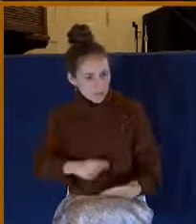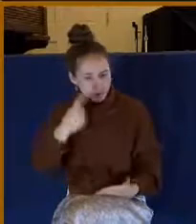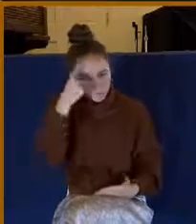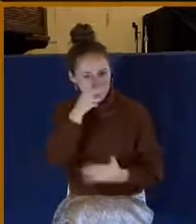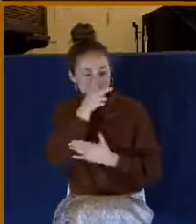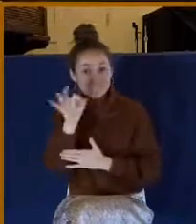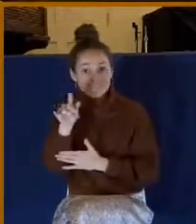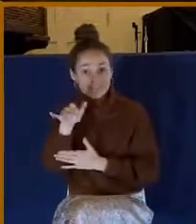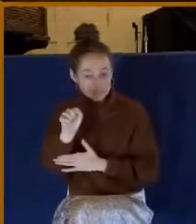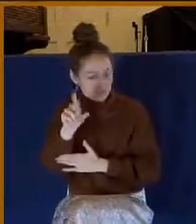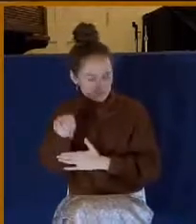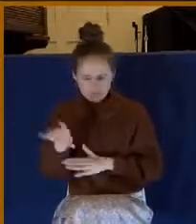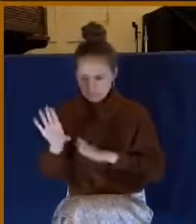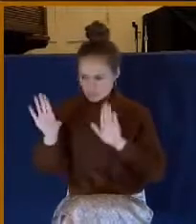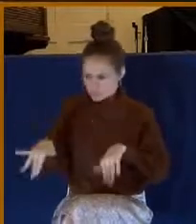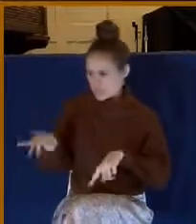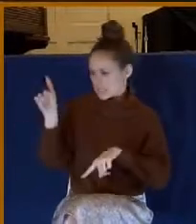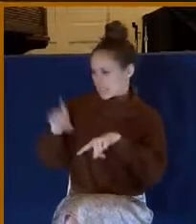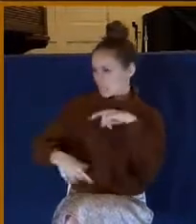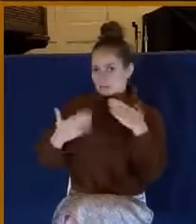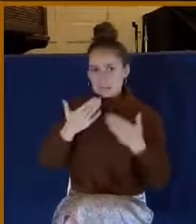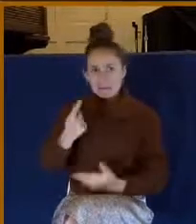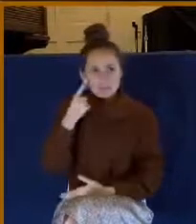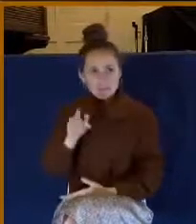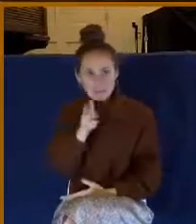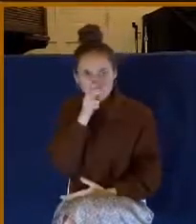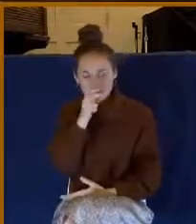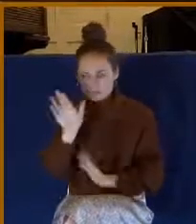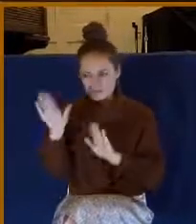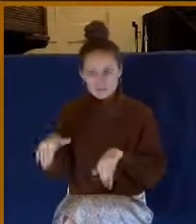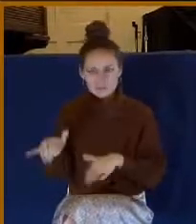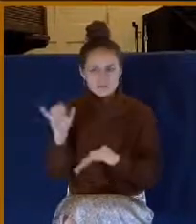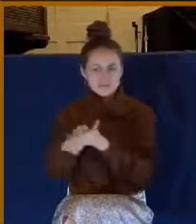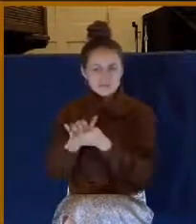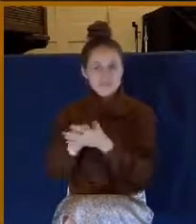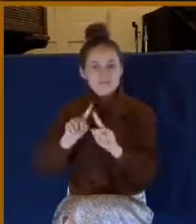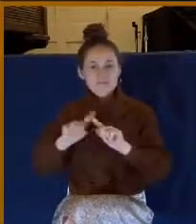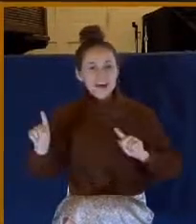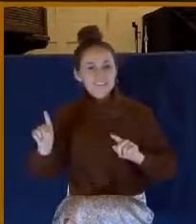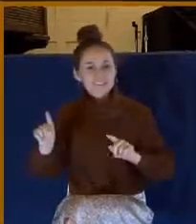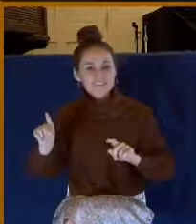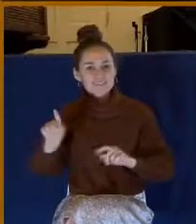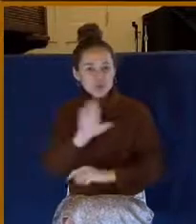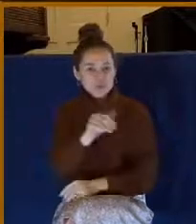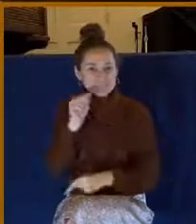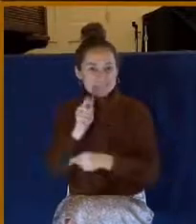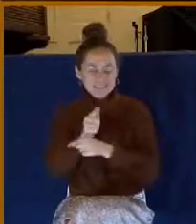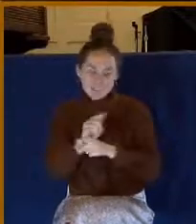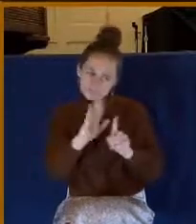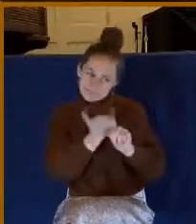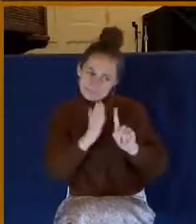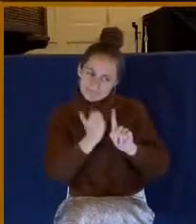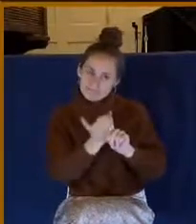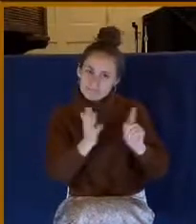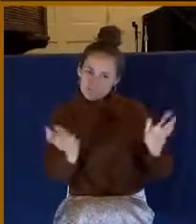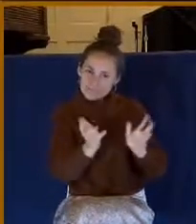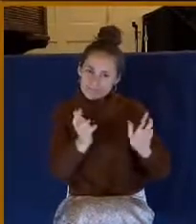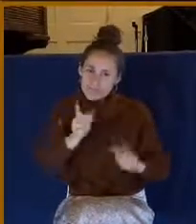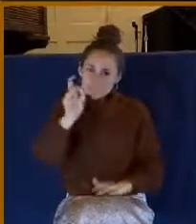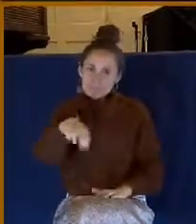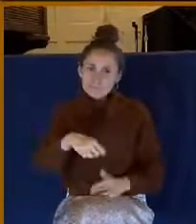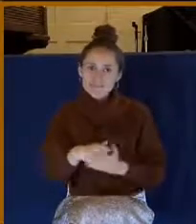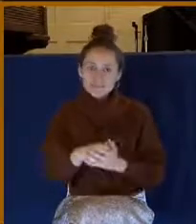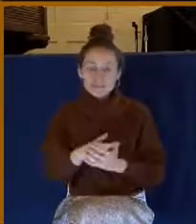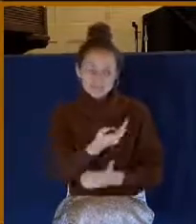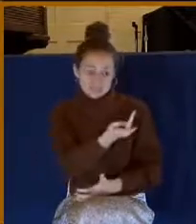thankful for these fleas. But Betsy was very persuasive, and finally, they both knelt together and they